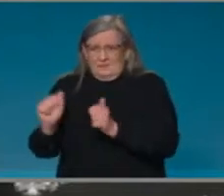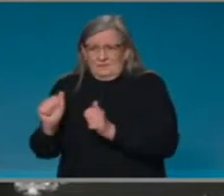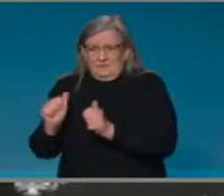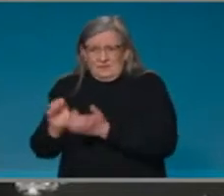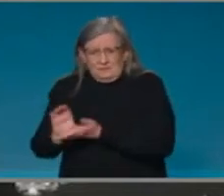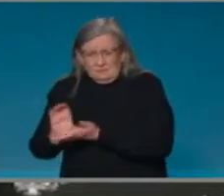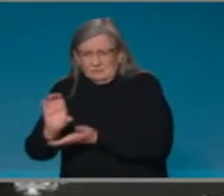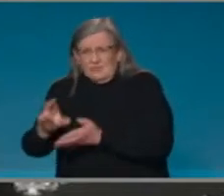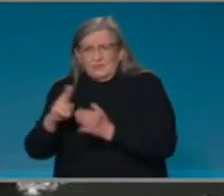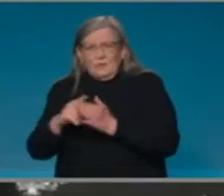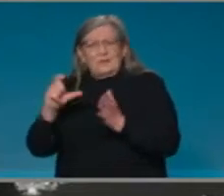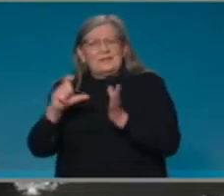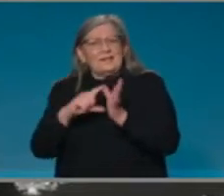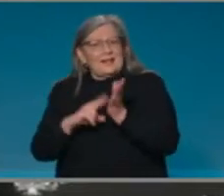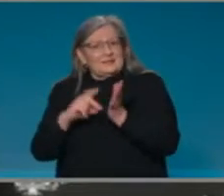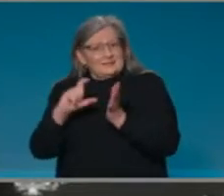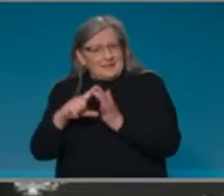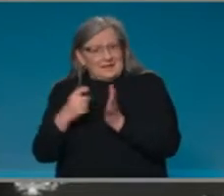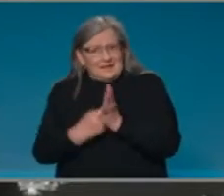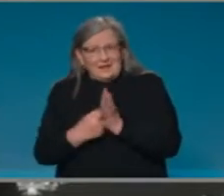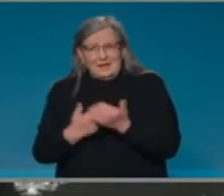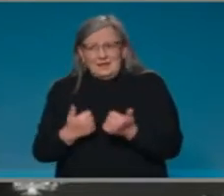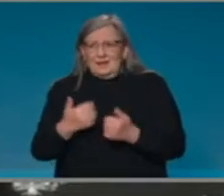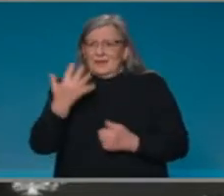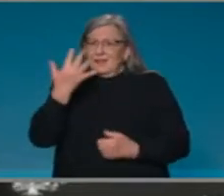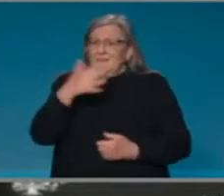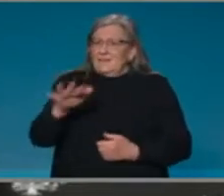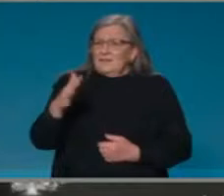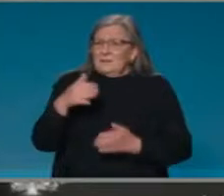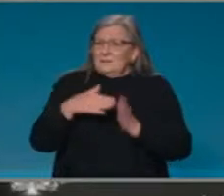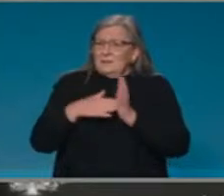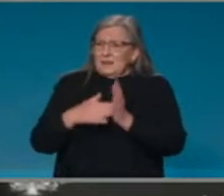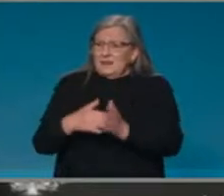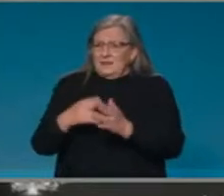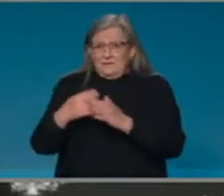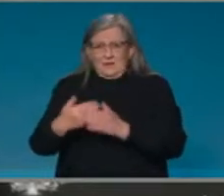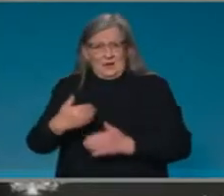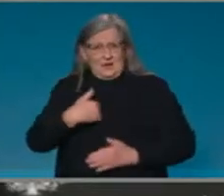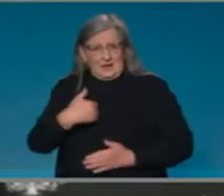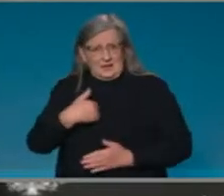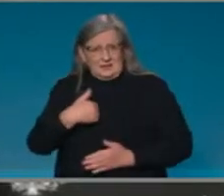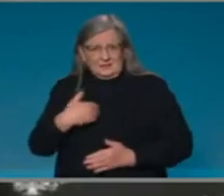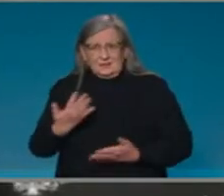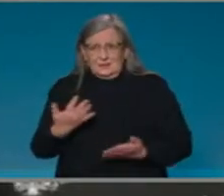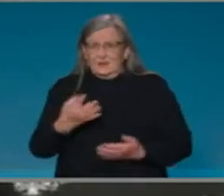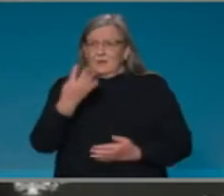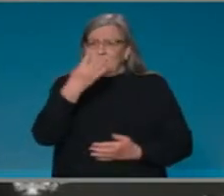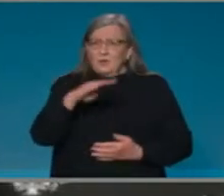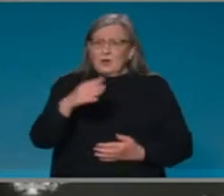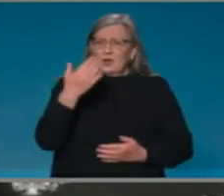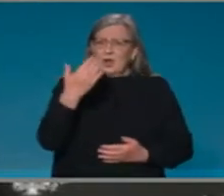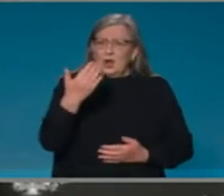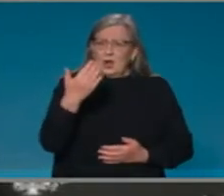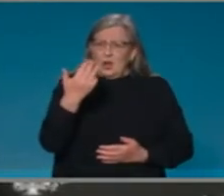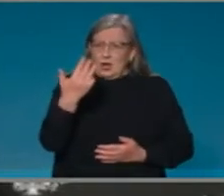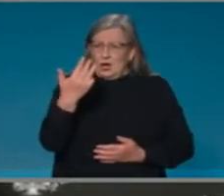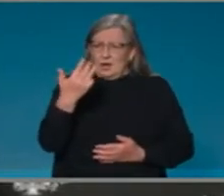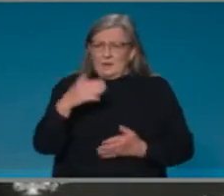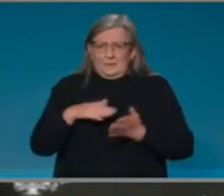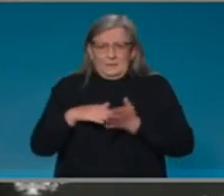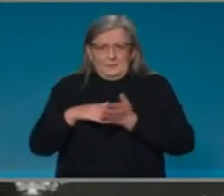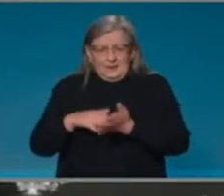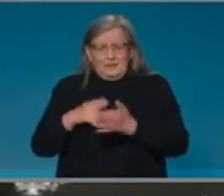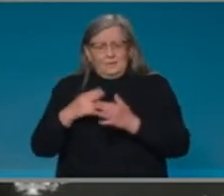$50 million for cardiovascular disease and $49 million for mental health. And every state and territory has